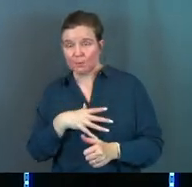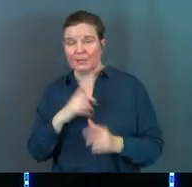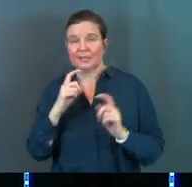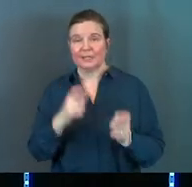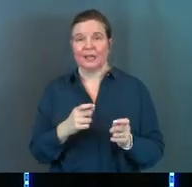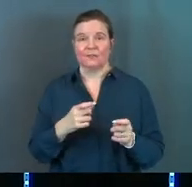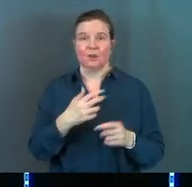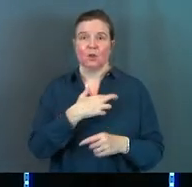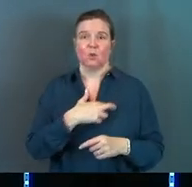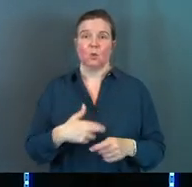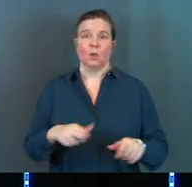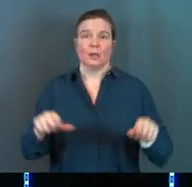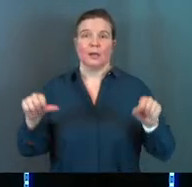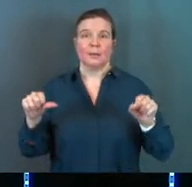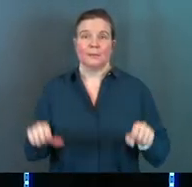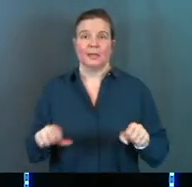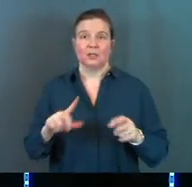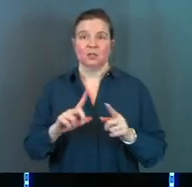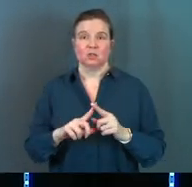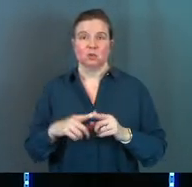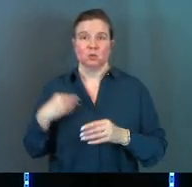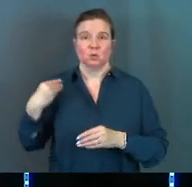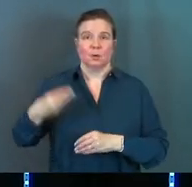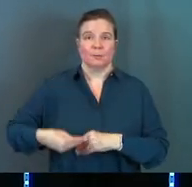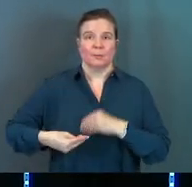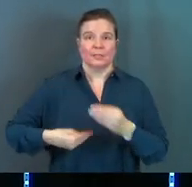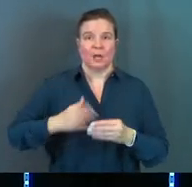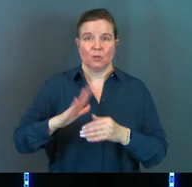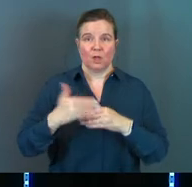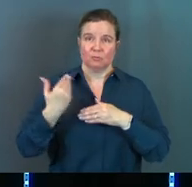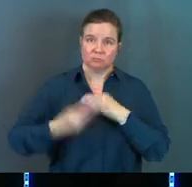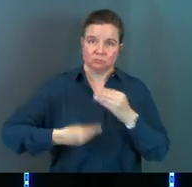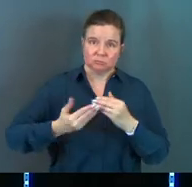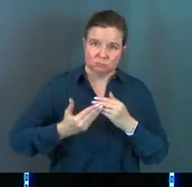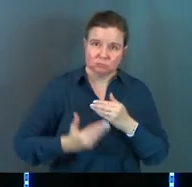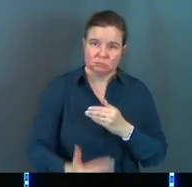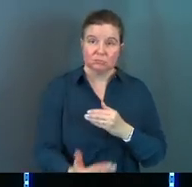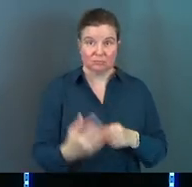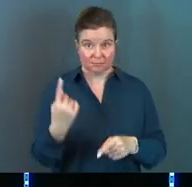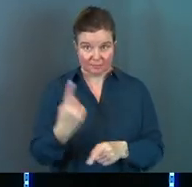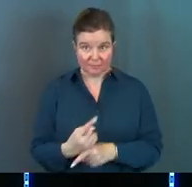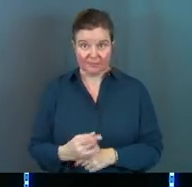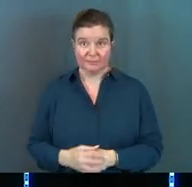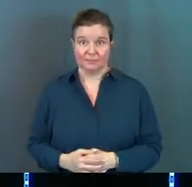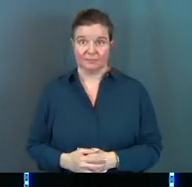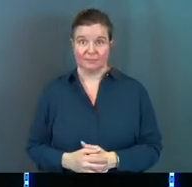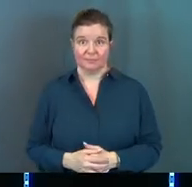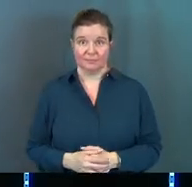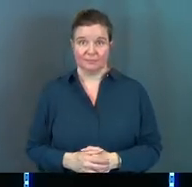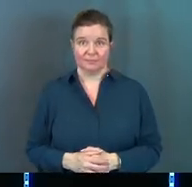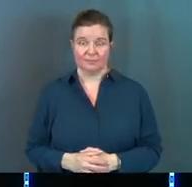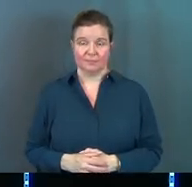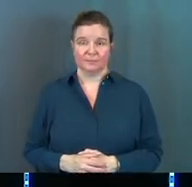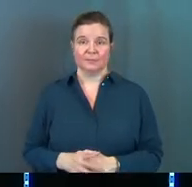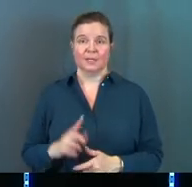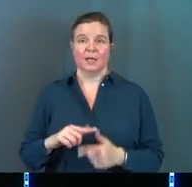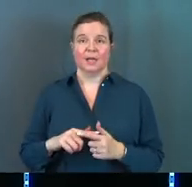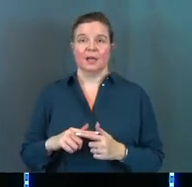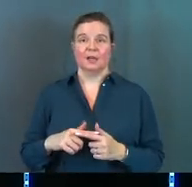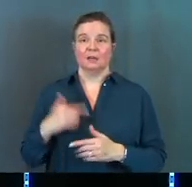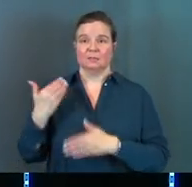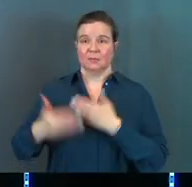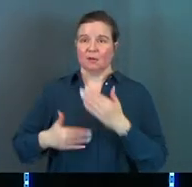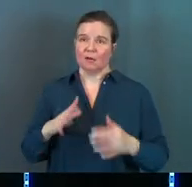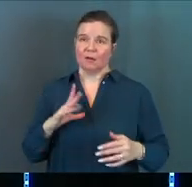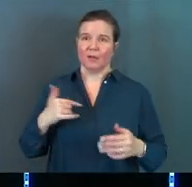he gave them the royal ability to pass down their lying. Didn't he? And the genes